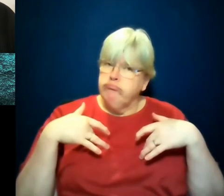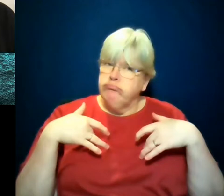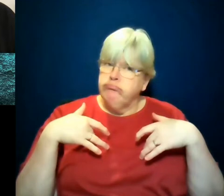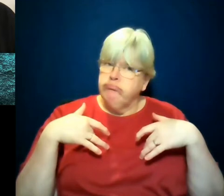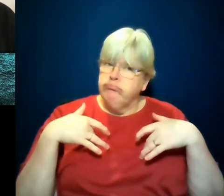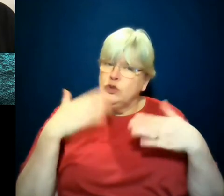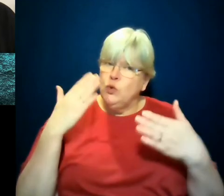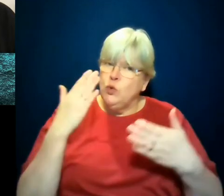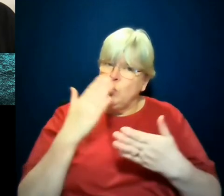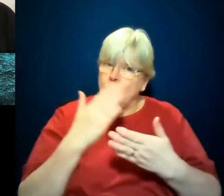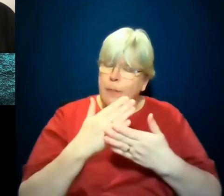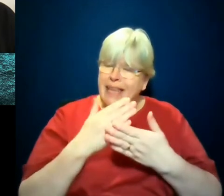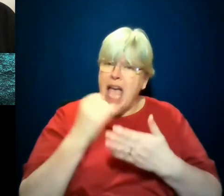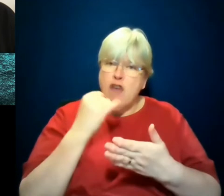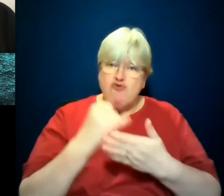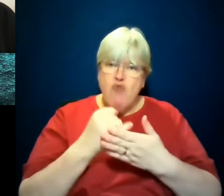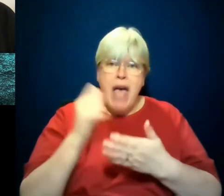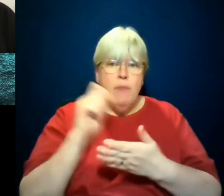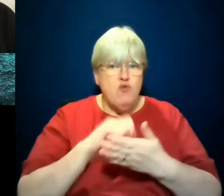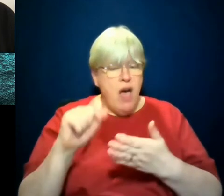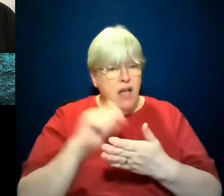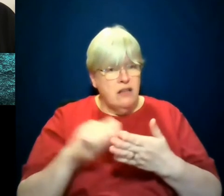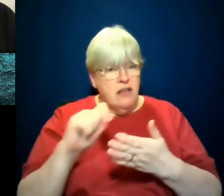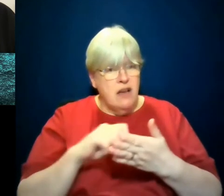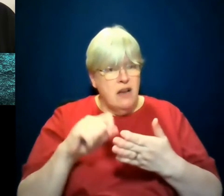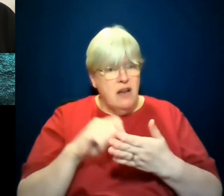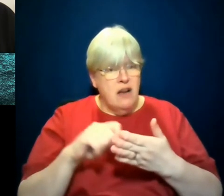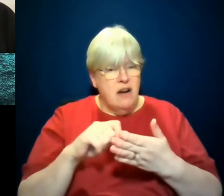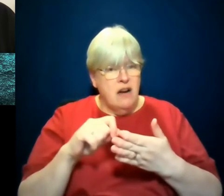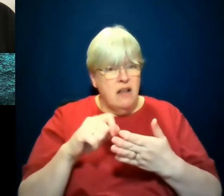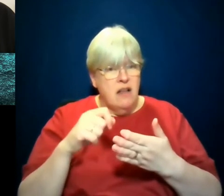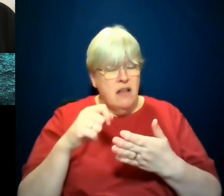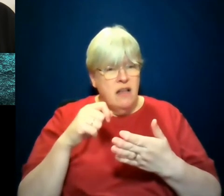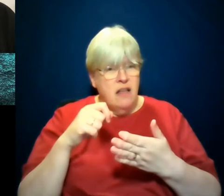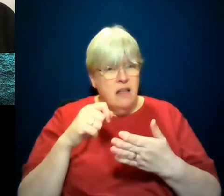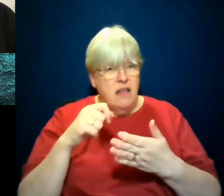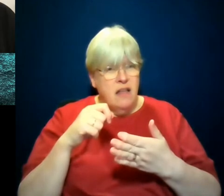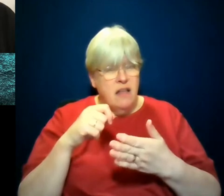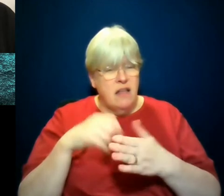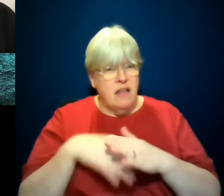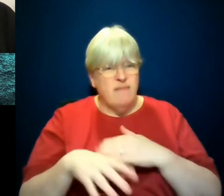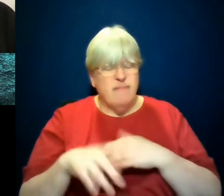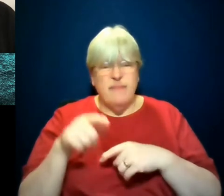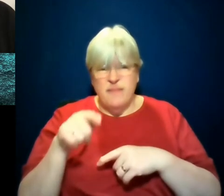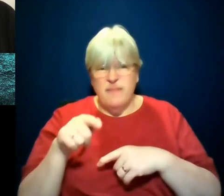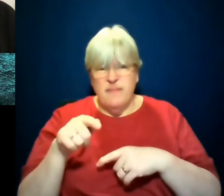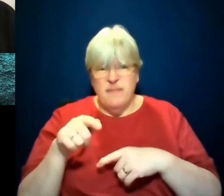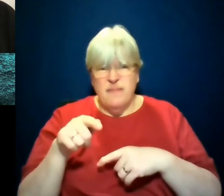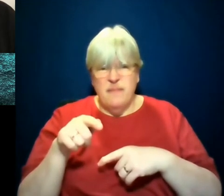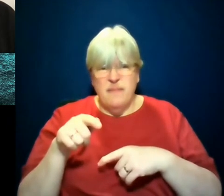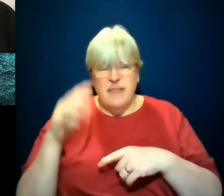be a crime writer? Basically in a tradition that has been pretty white. I mean, most of the kind of